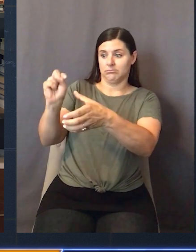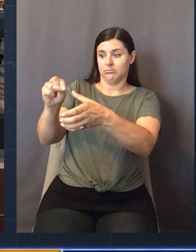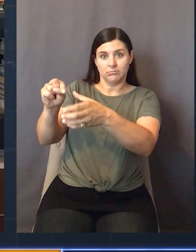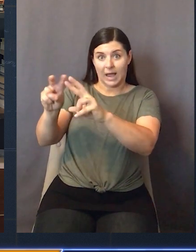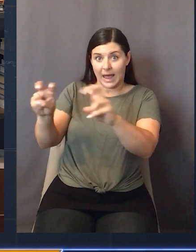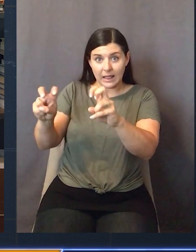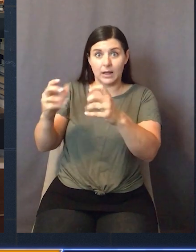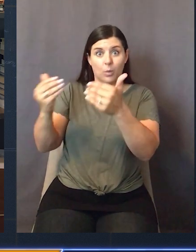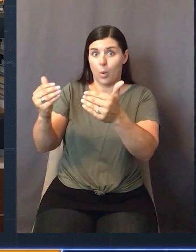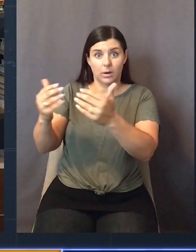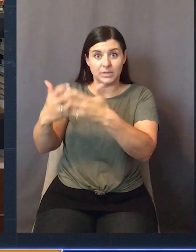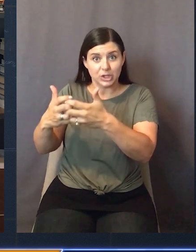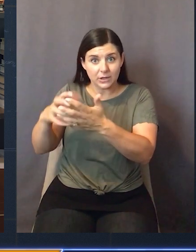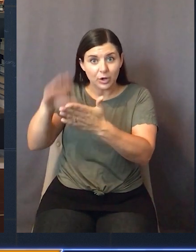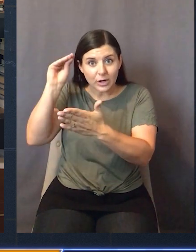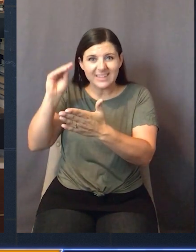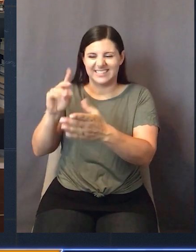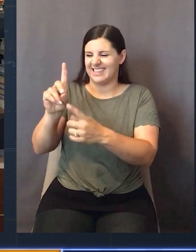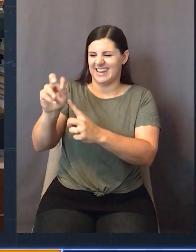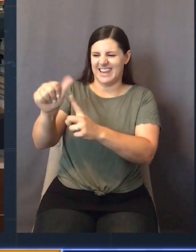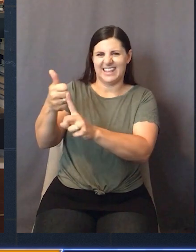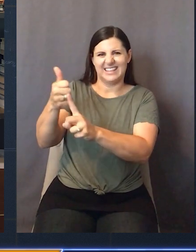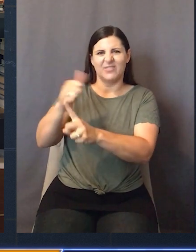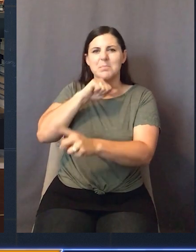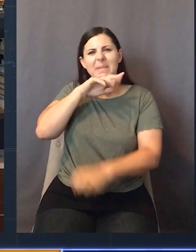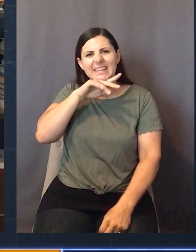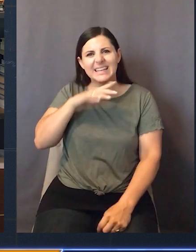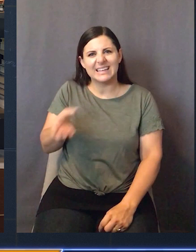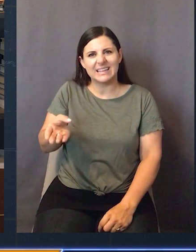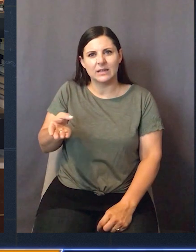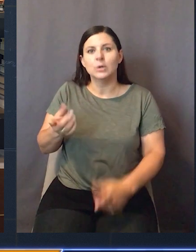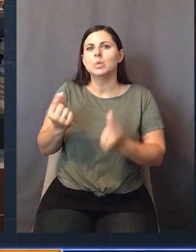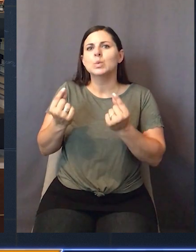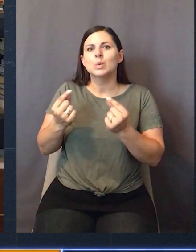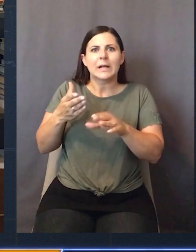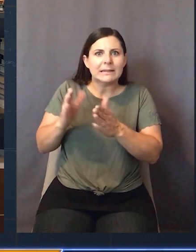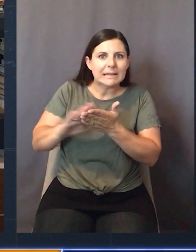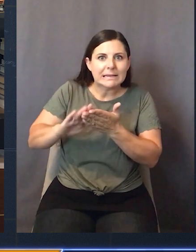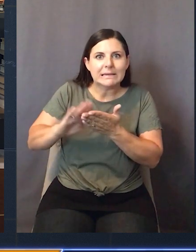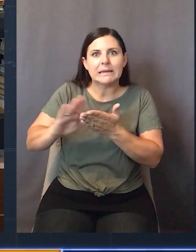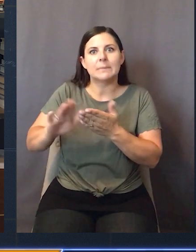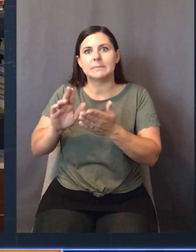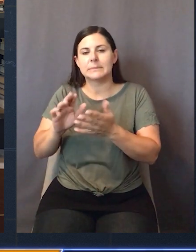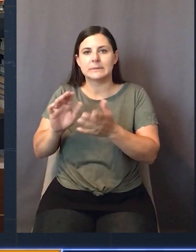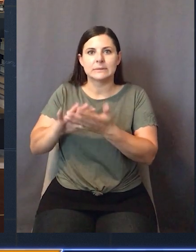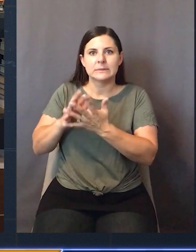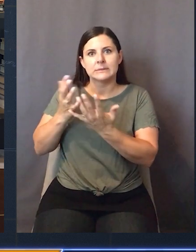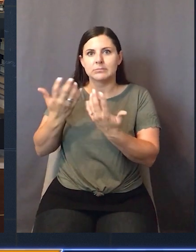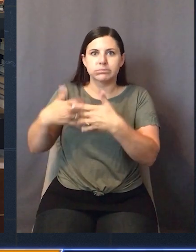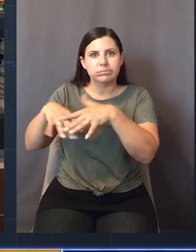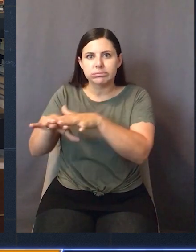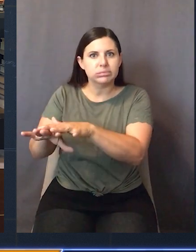your analytics or to do your machine learning training, the data might be a little bit messy. So, you often need to do a little bit of cleaning, a little bit of